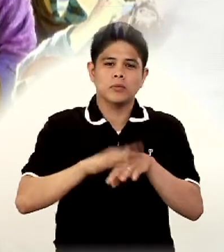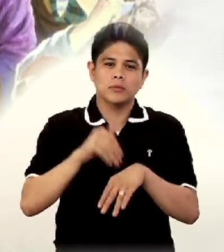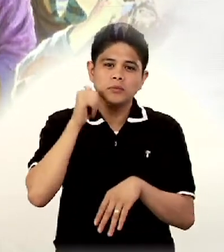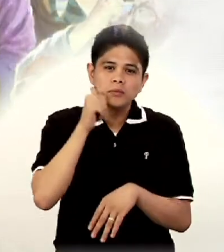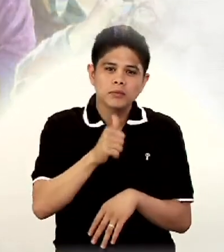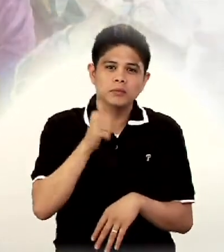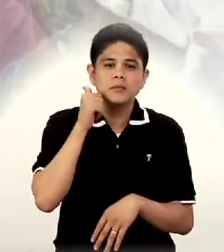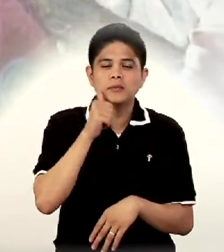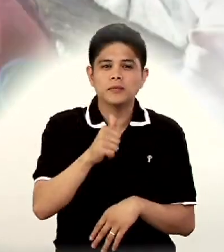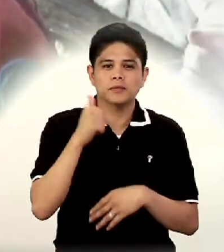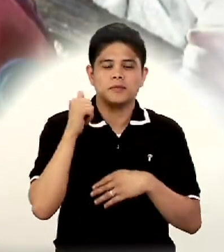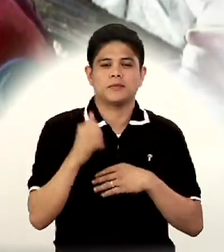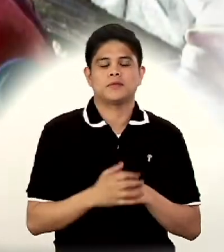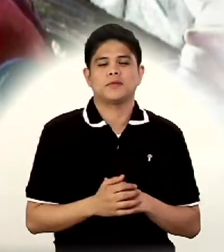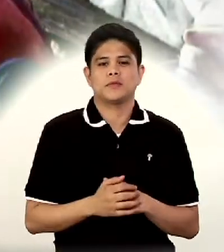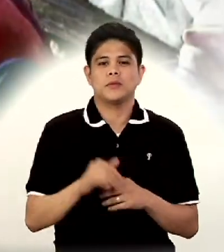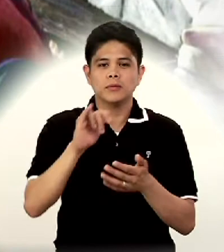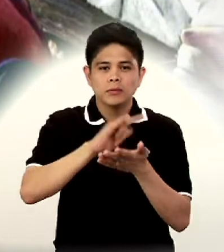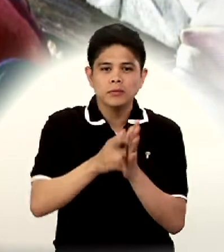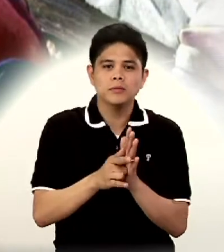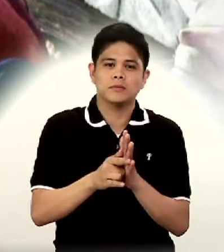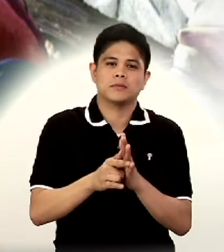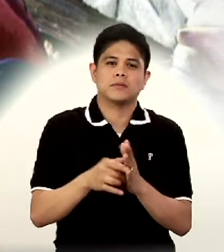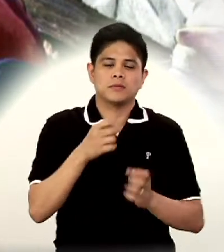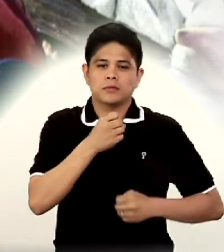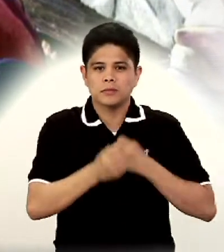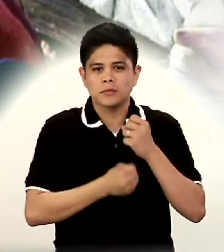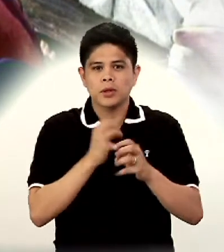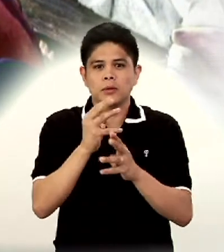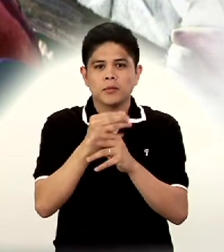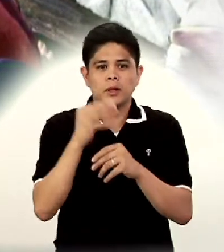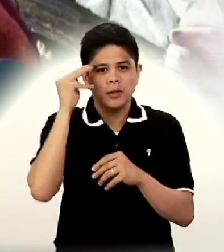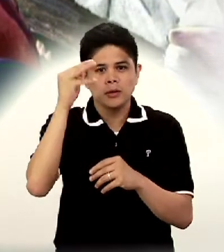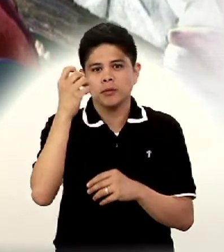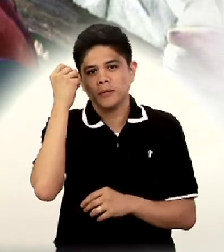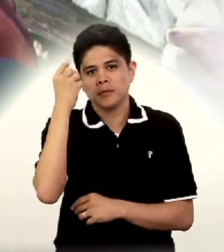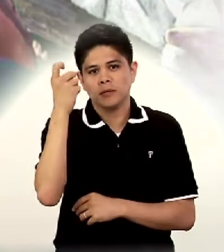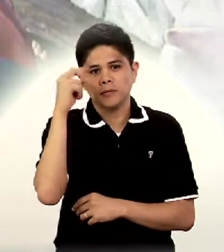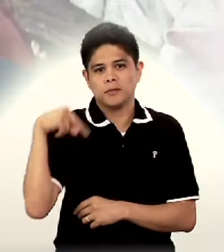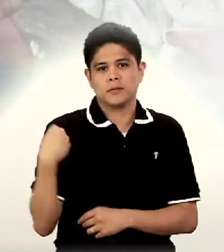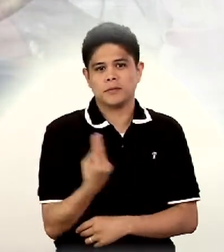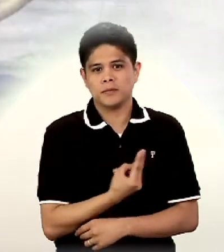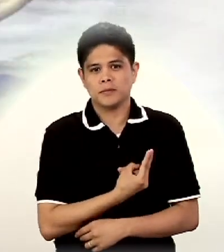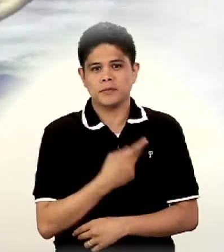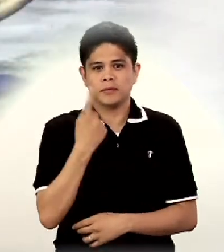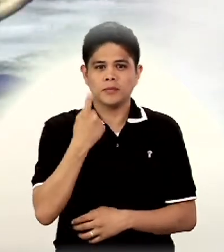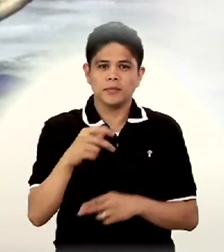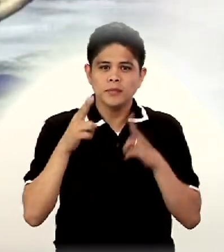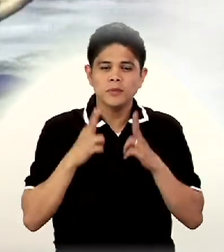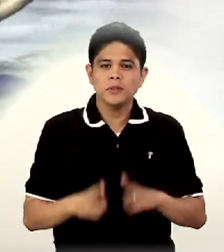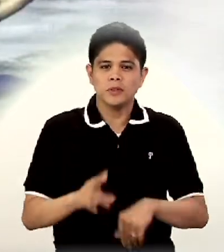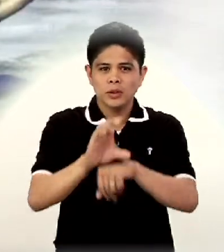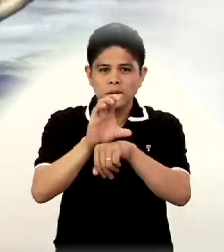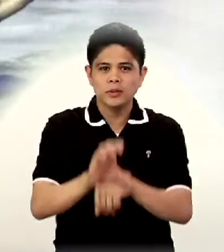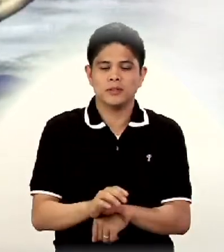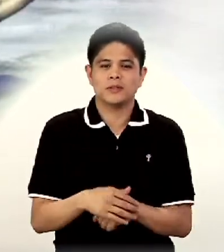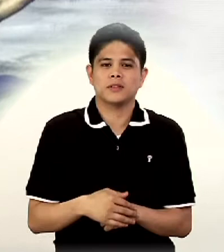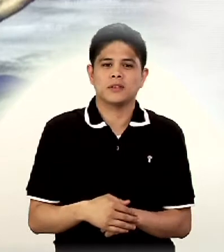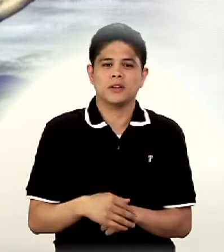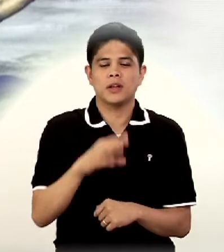daily basis, this suffering made him understand us, the human condition,